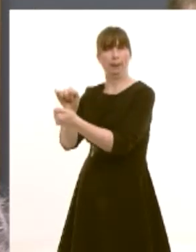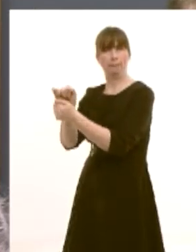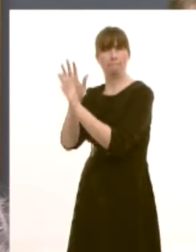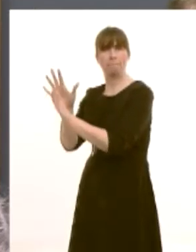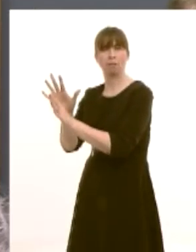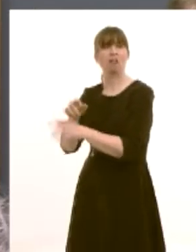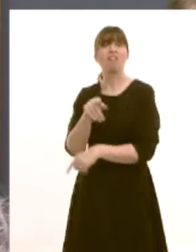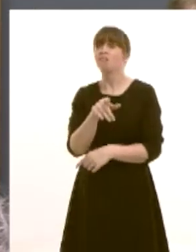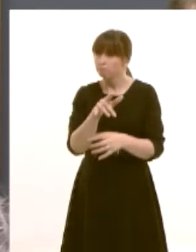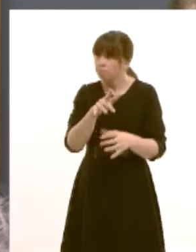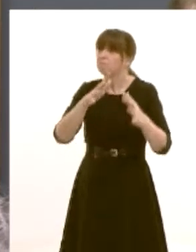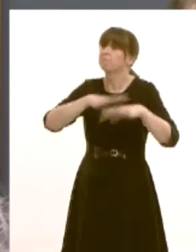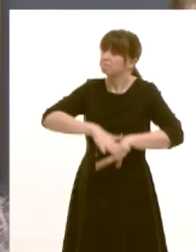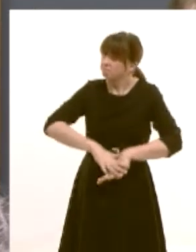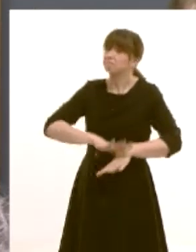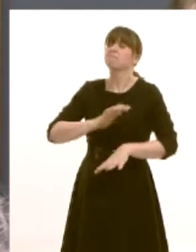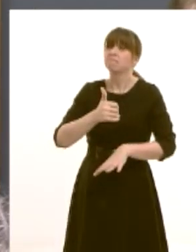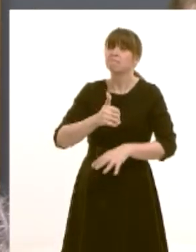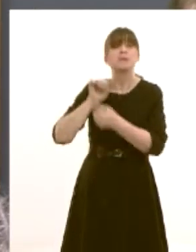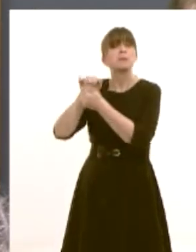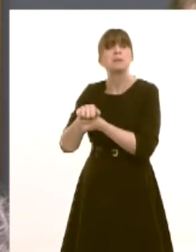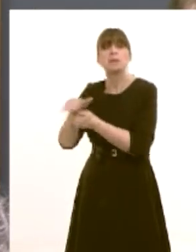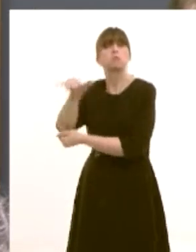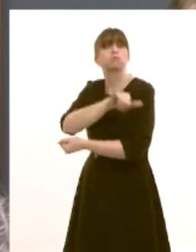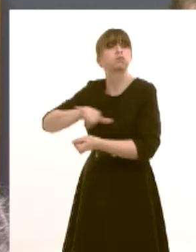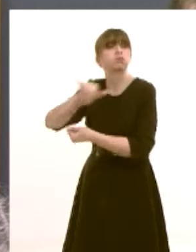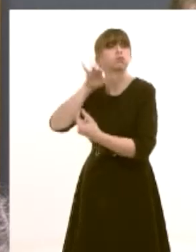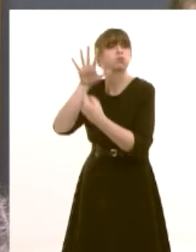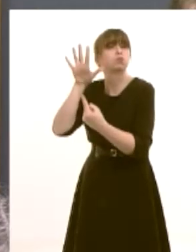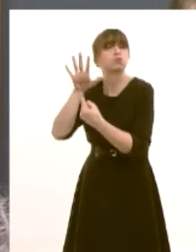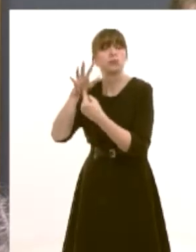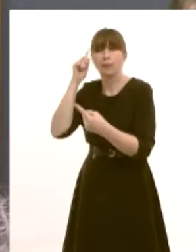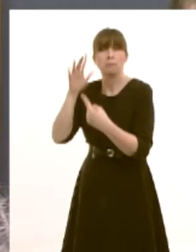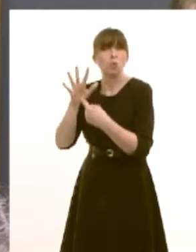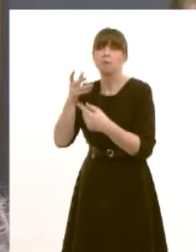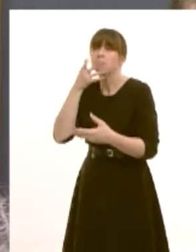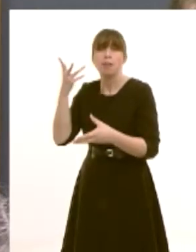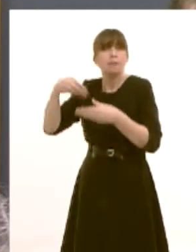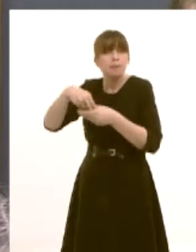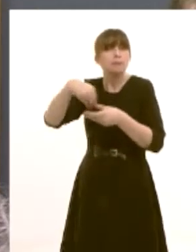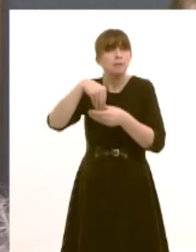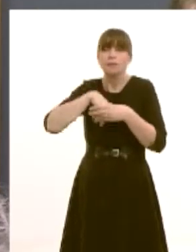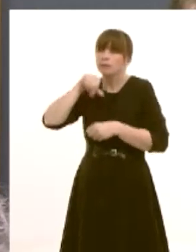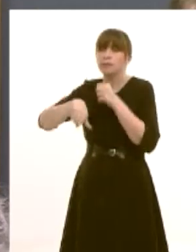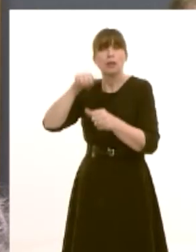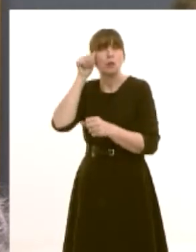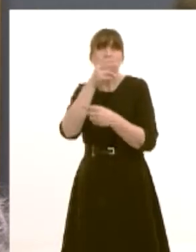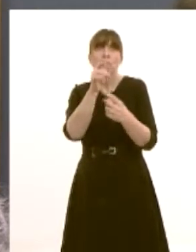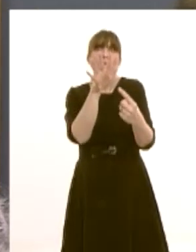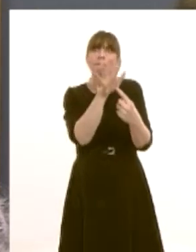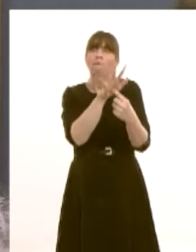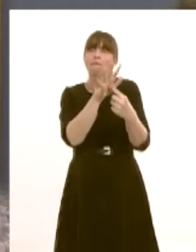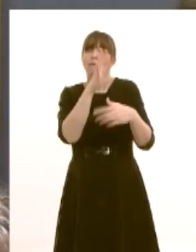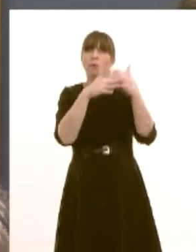the money and the investment needed to preserve these preserve these buildings but it's serious concerns of some very important buildings uh coming